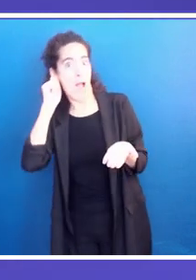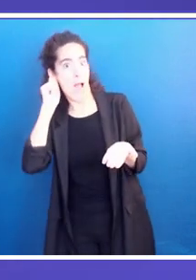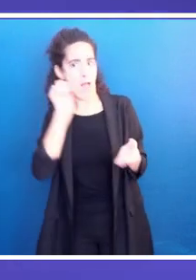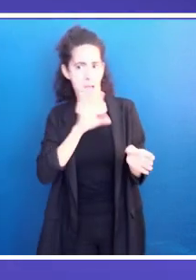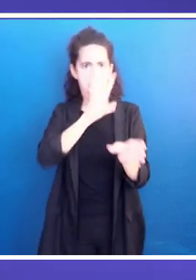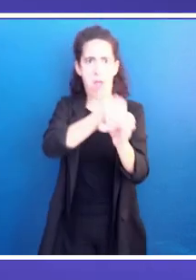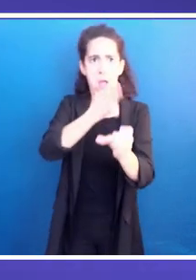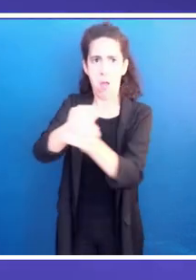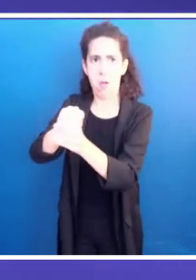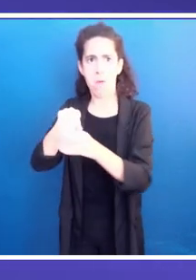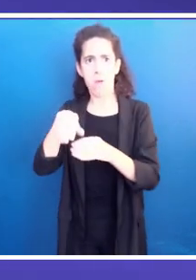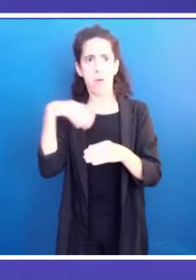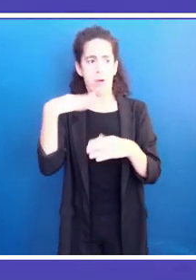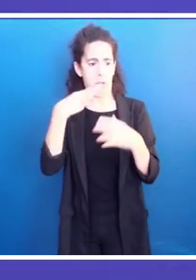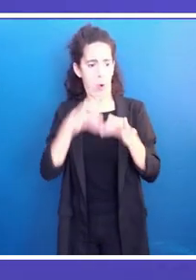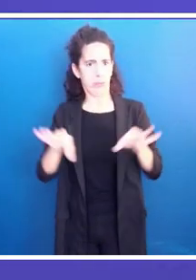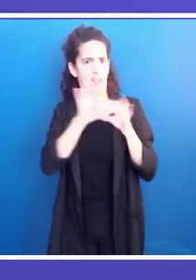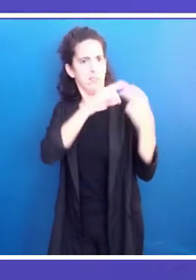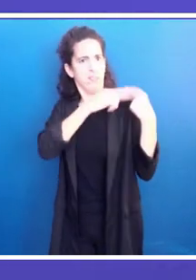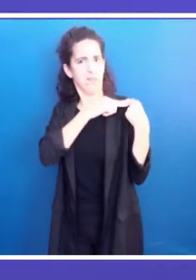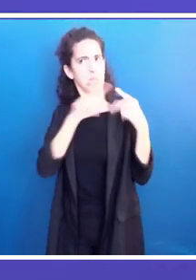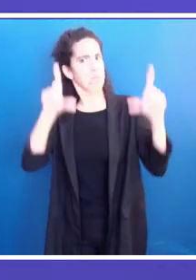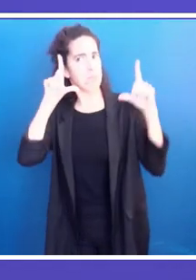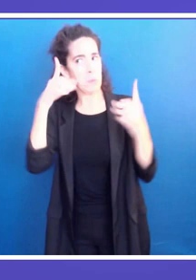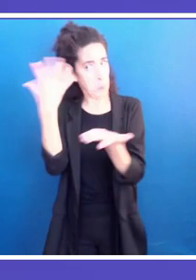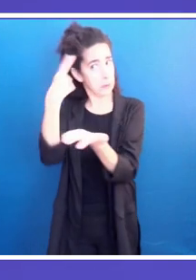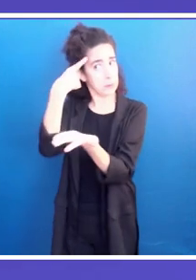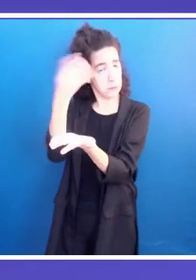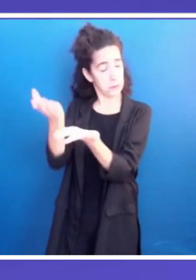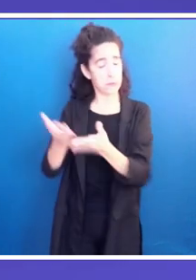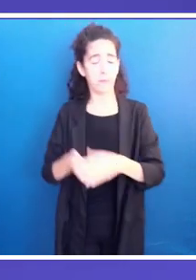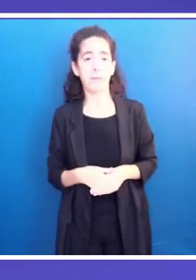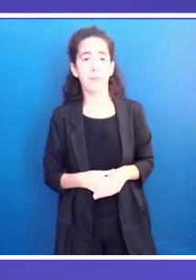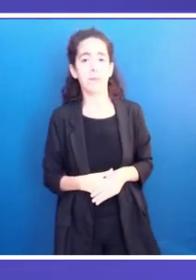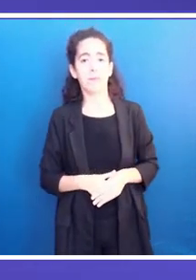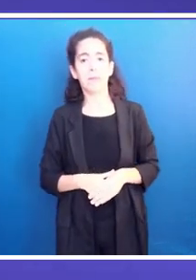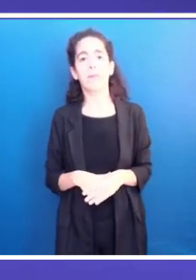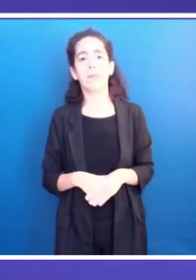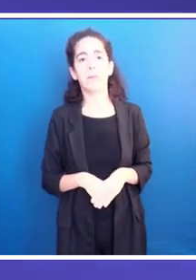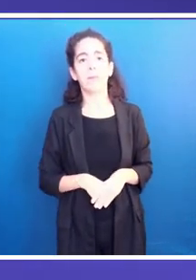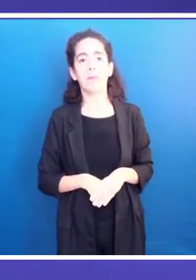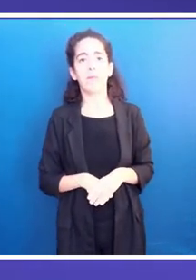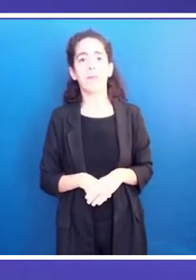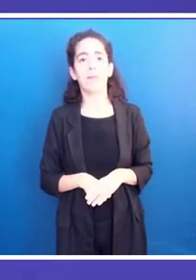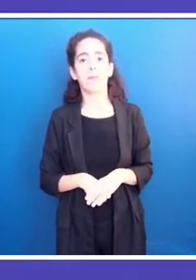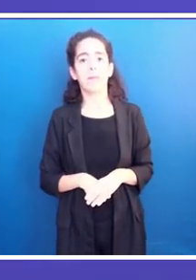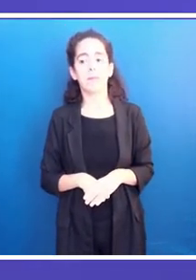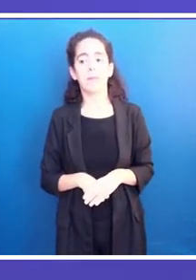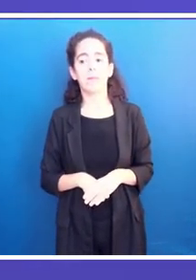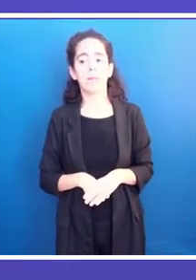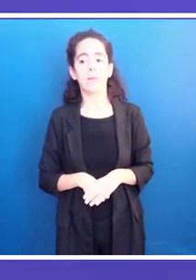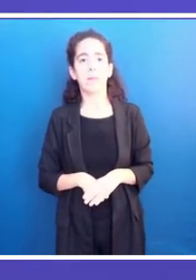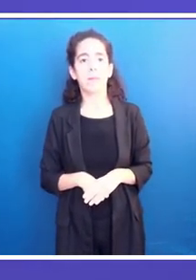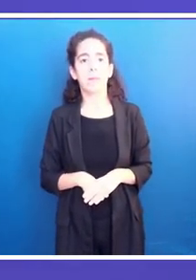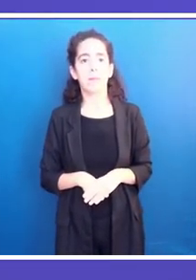I am Suad Abdul Raheem in charge of the elderly and women in the municipality of Tunisia. I am representing